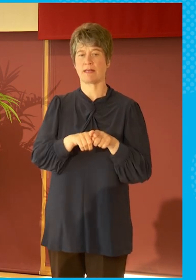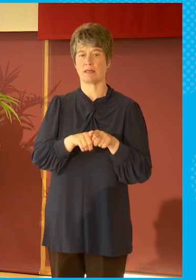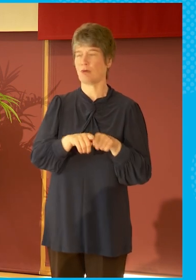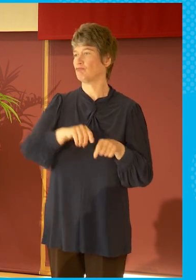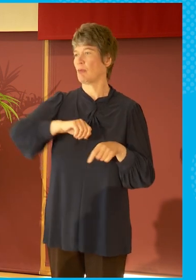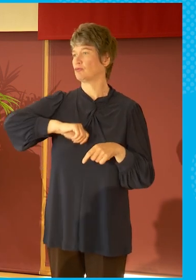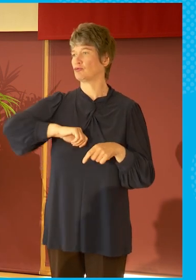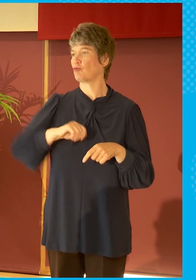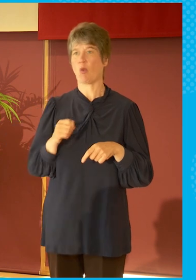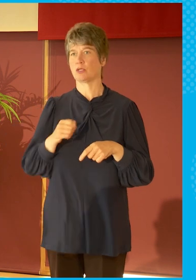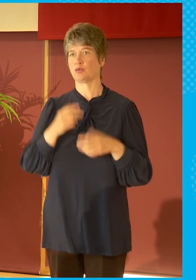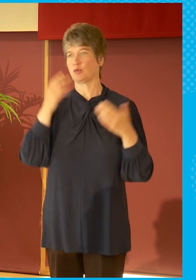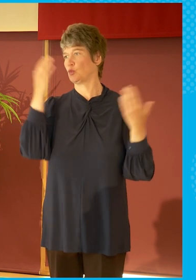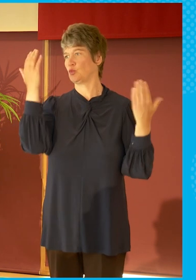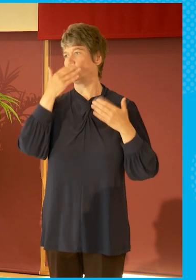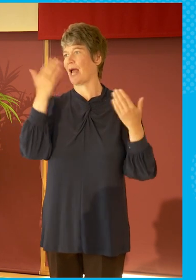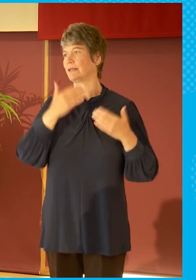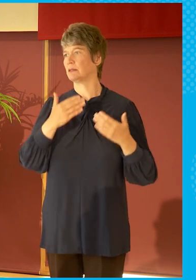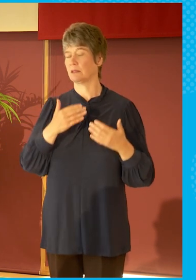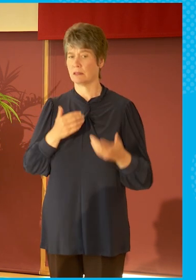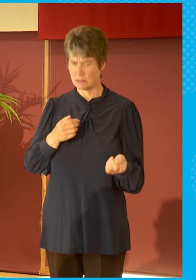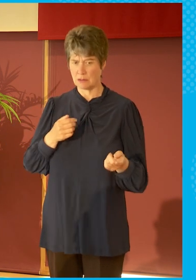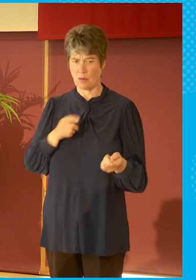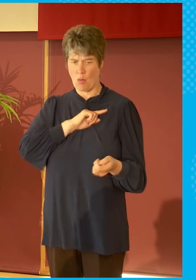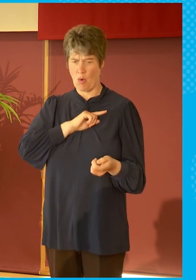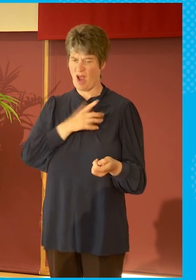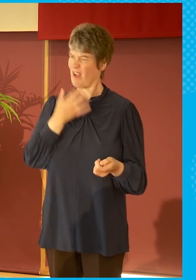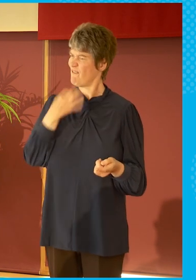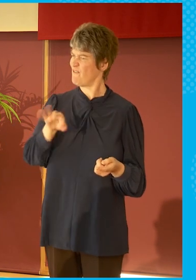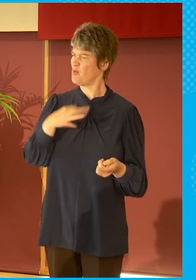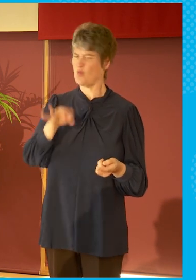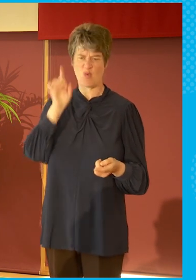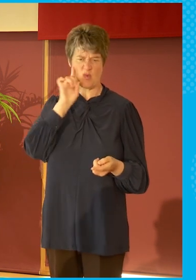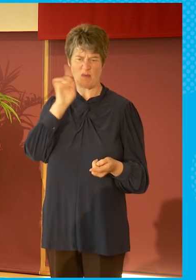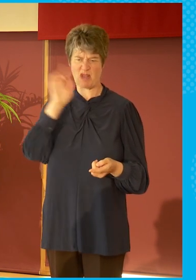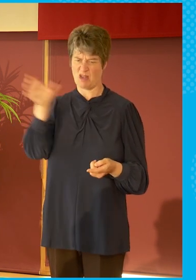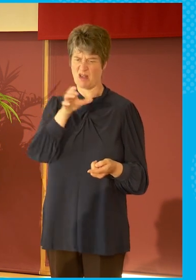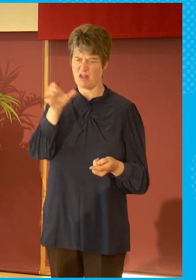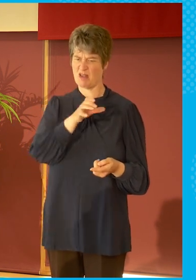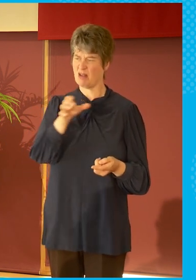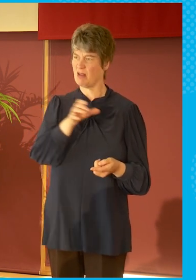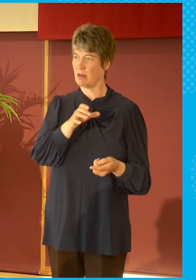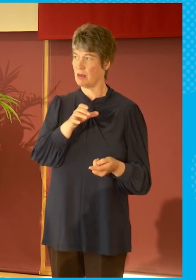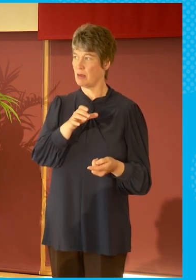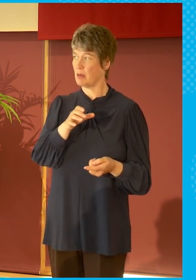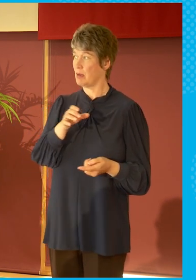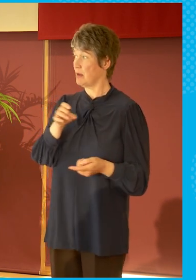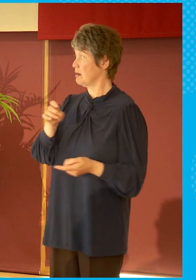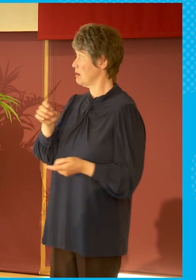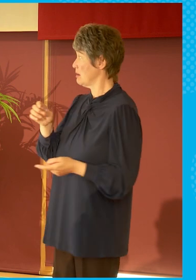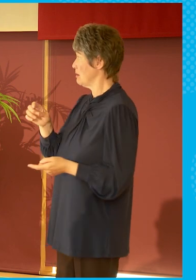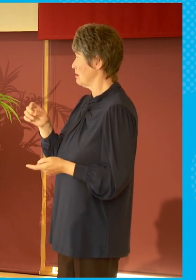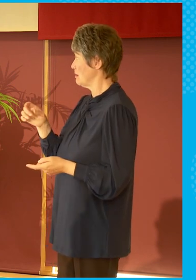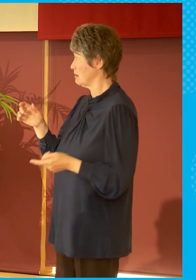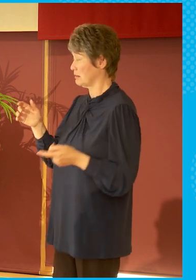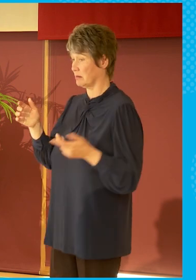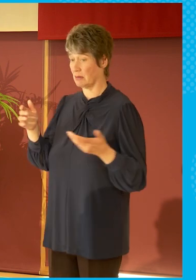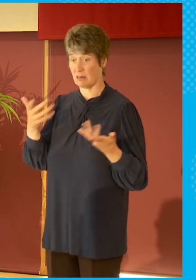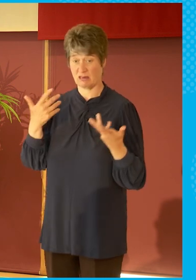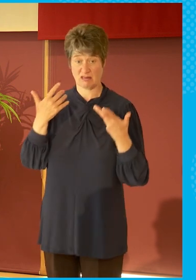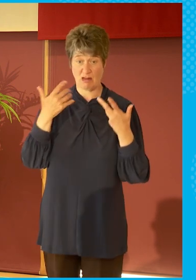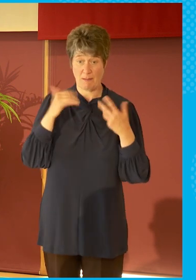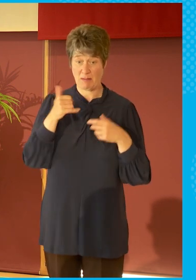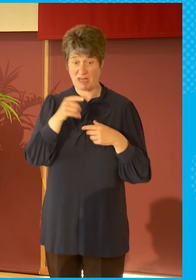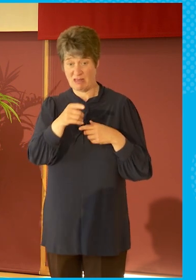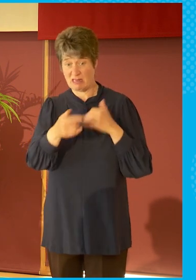anecdotally, I'd wander over to the production team and say, how are you getting on? Who are you casting tonight? We've got X, Y and Z, and you've got no women. Or we've